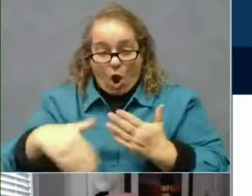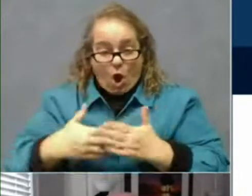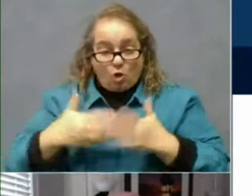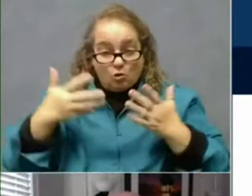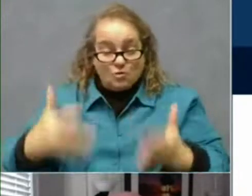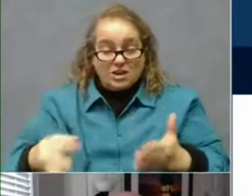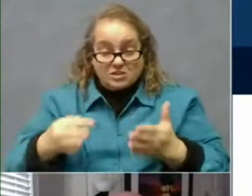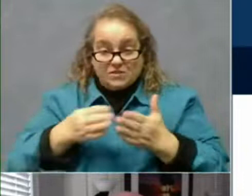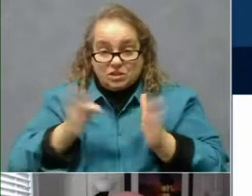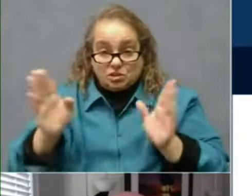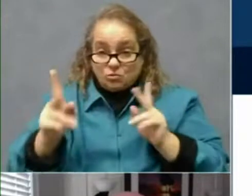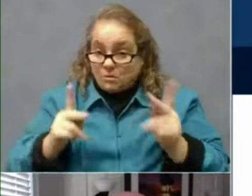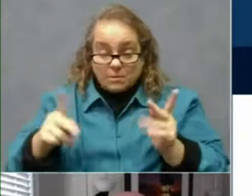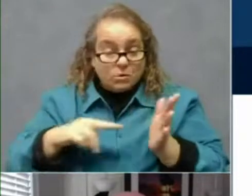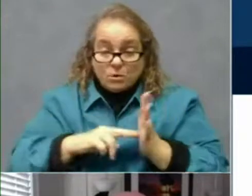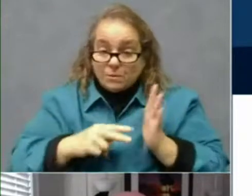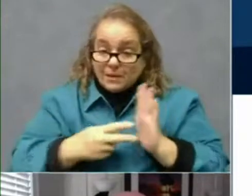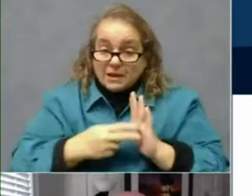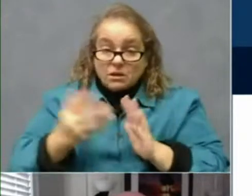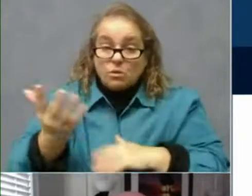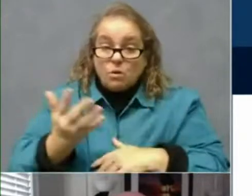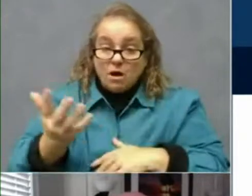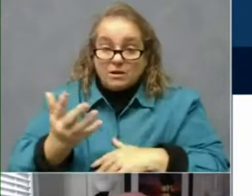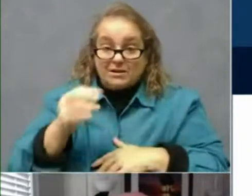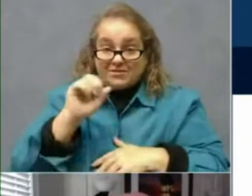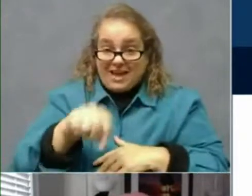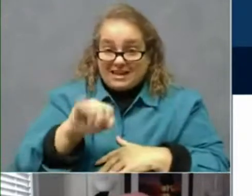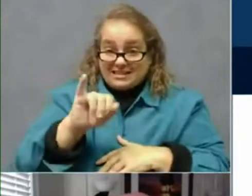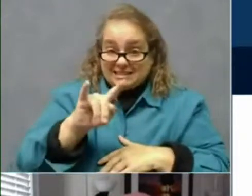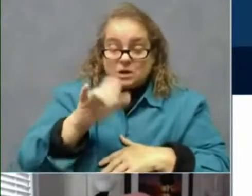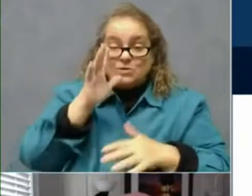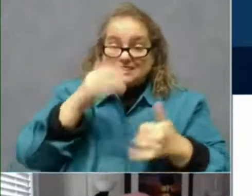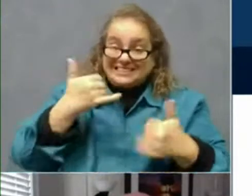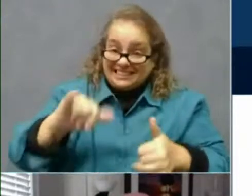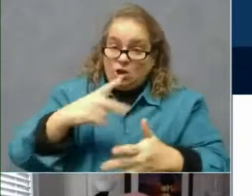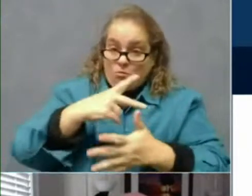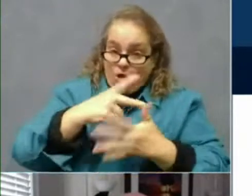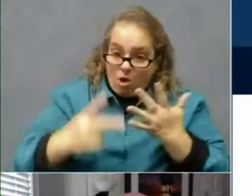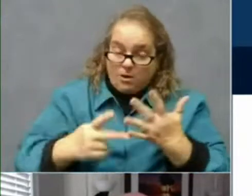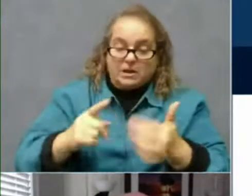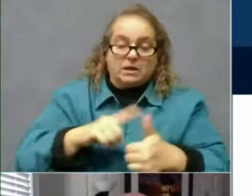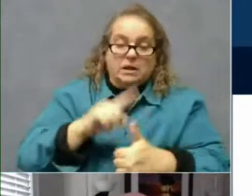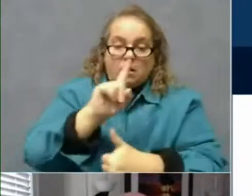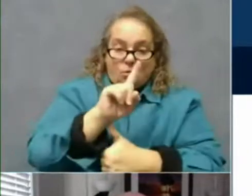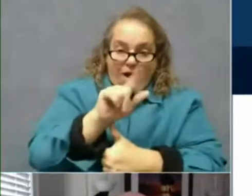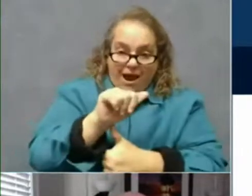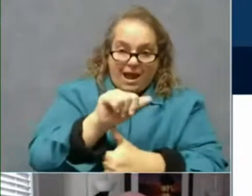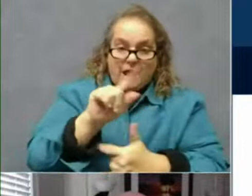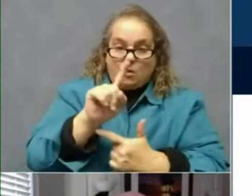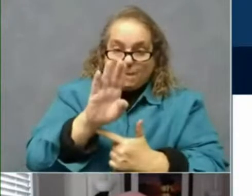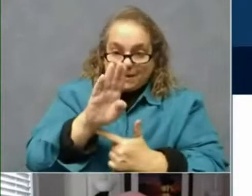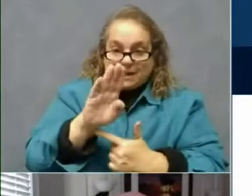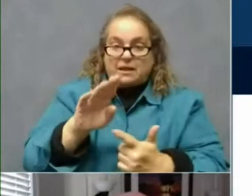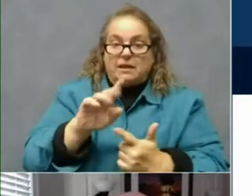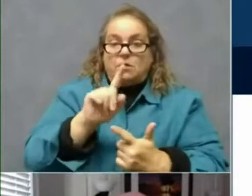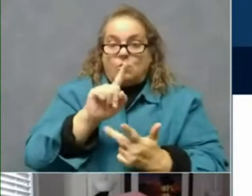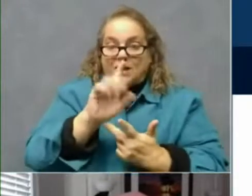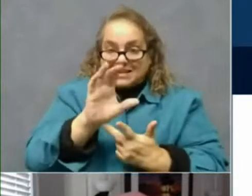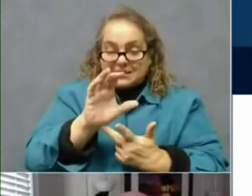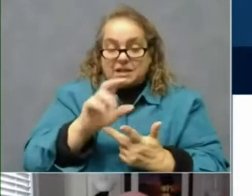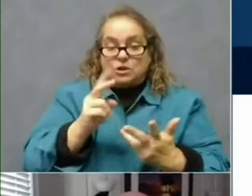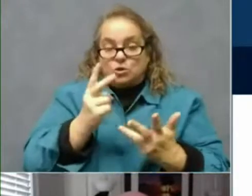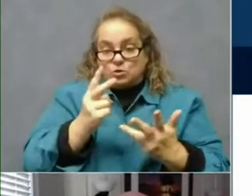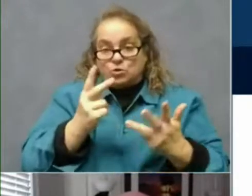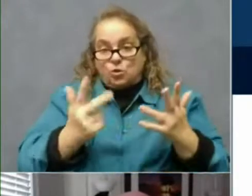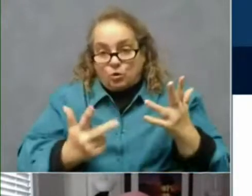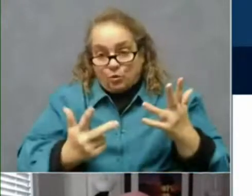this means the site is still going to prioritize 1A, 1B, 1C, 2, 3. However, it